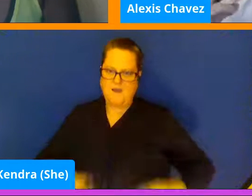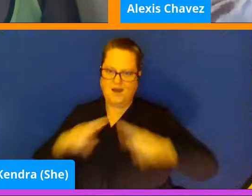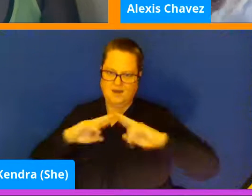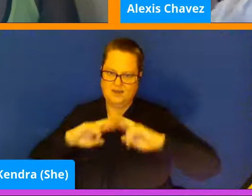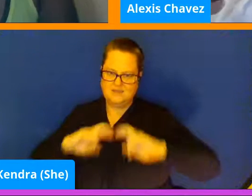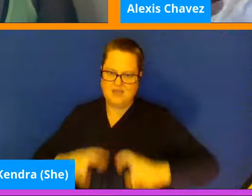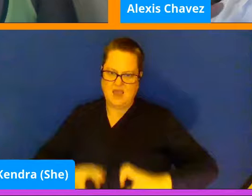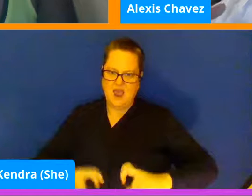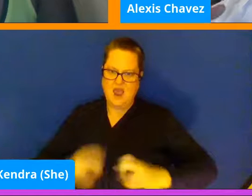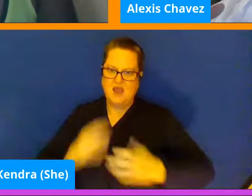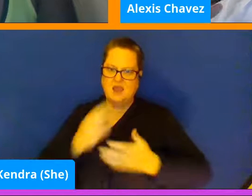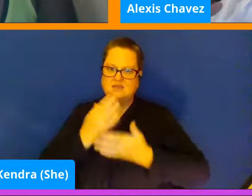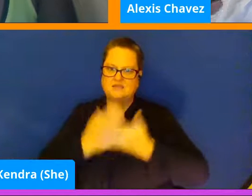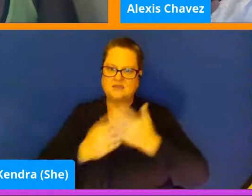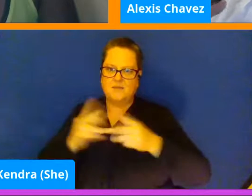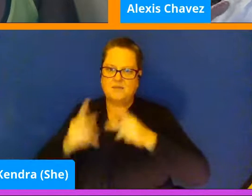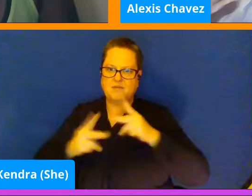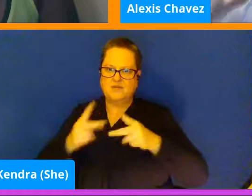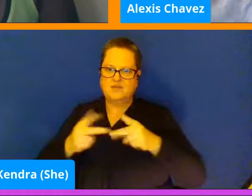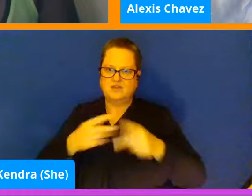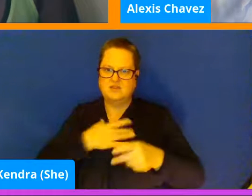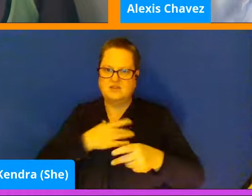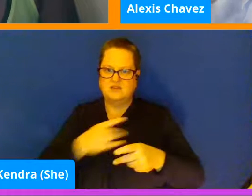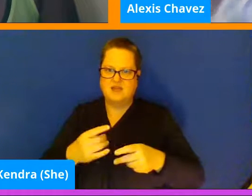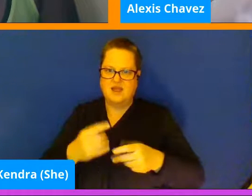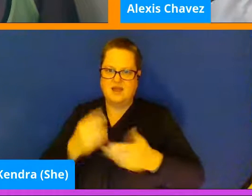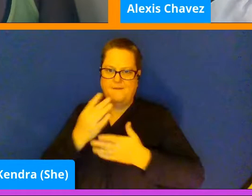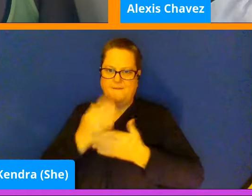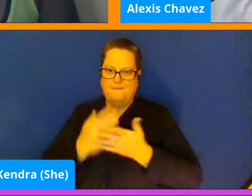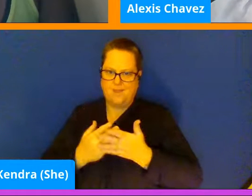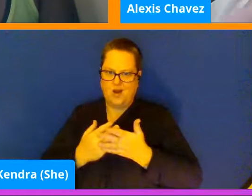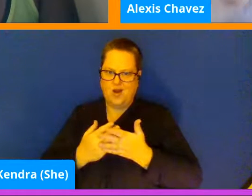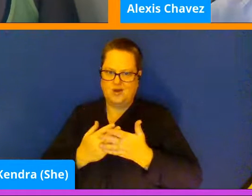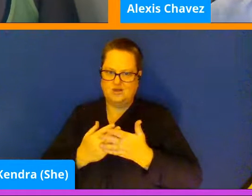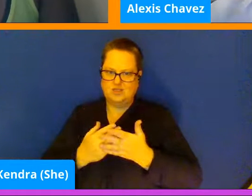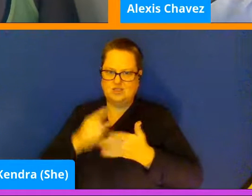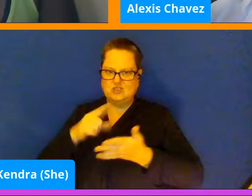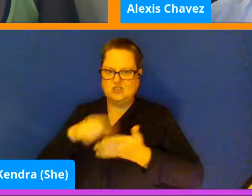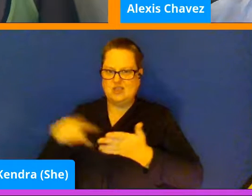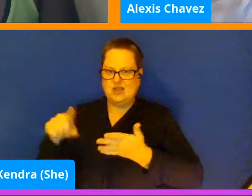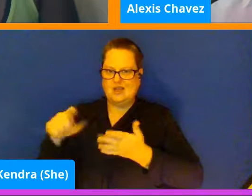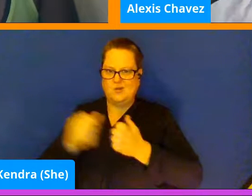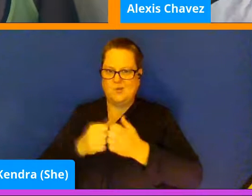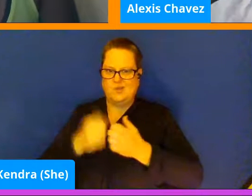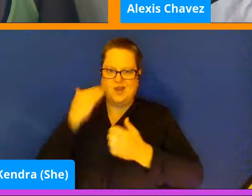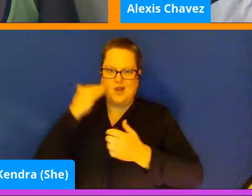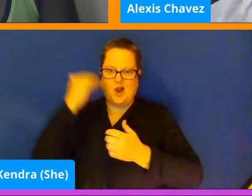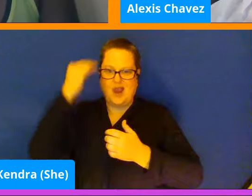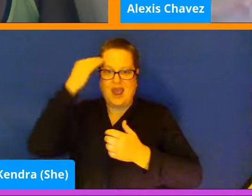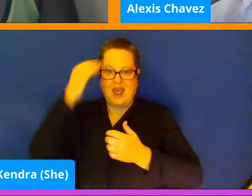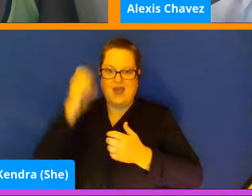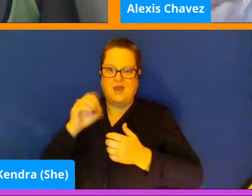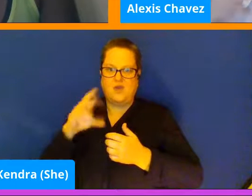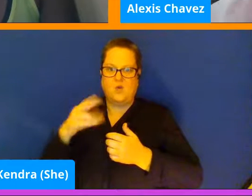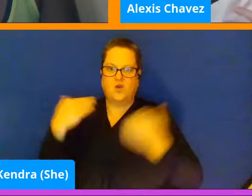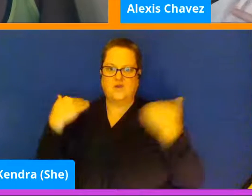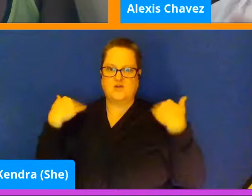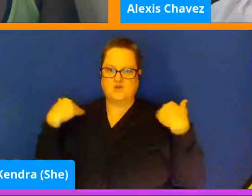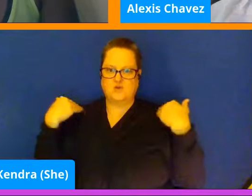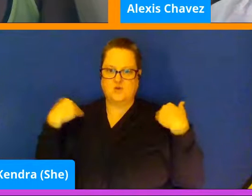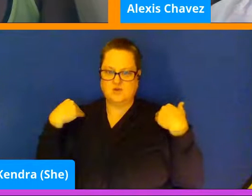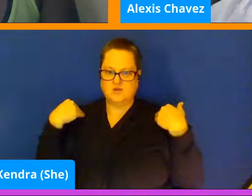like even just a particular part. Like they just check in with their like head or their shoulders or something where they know,